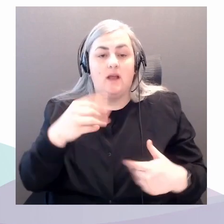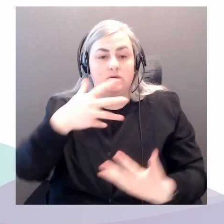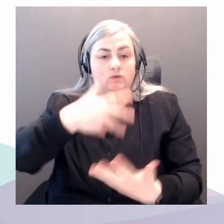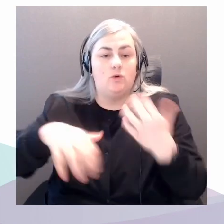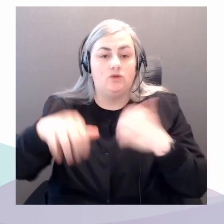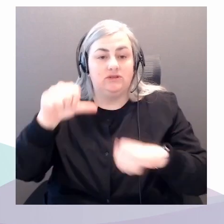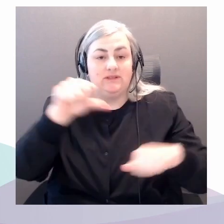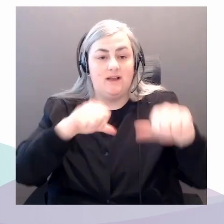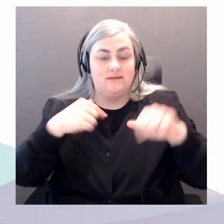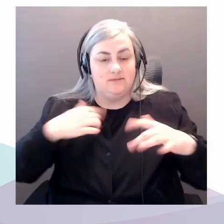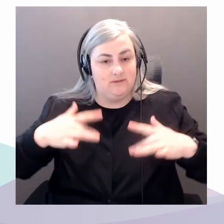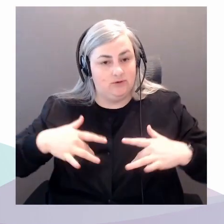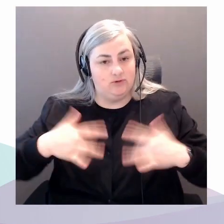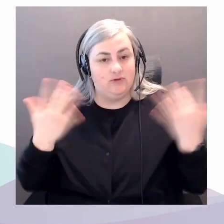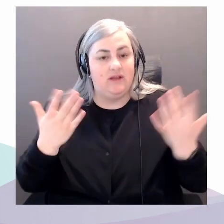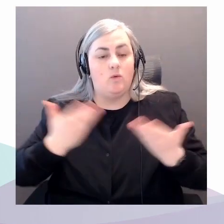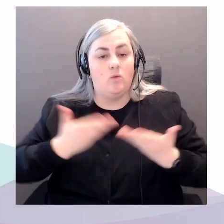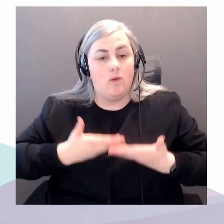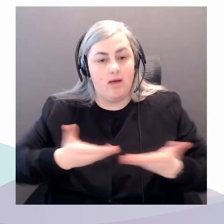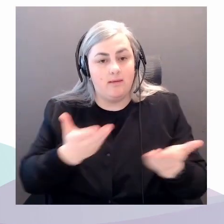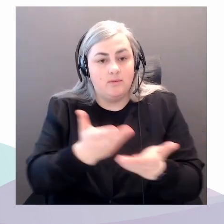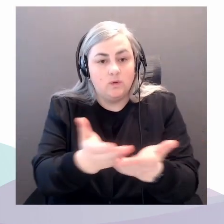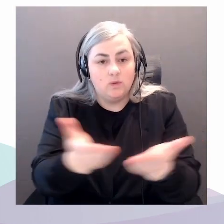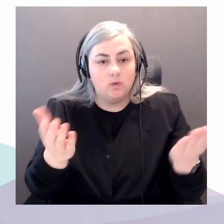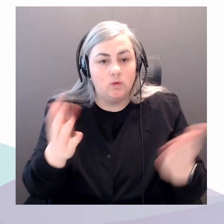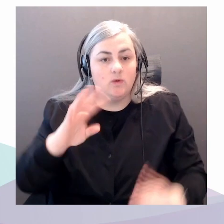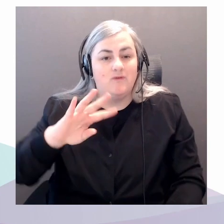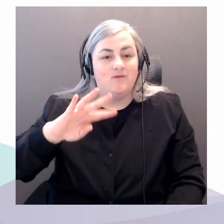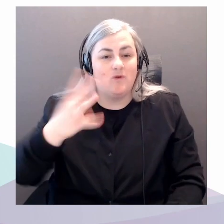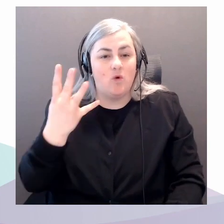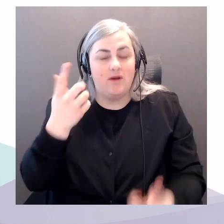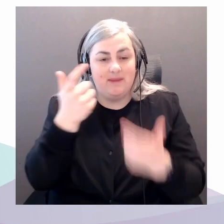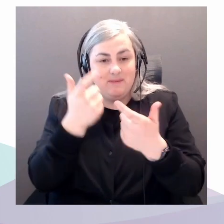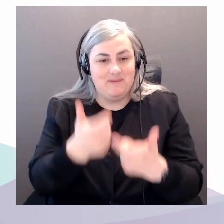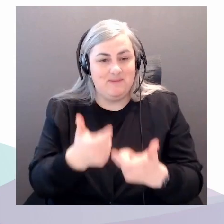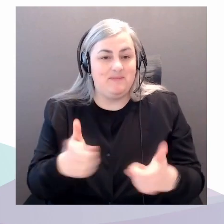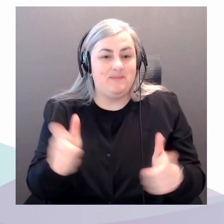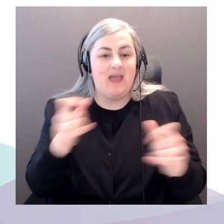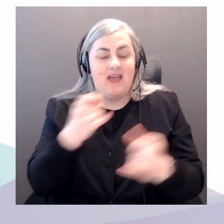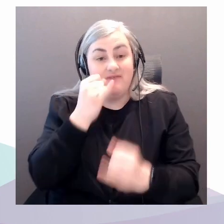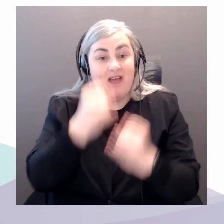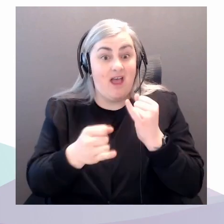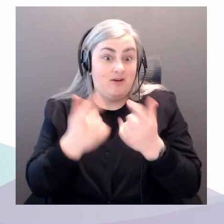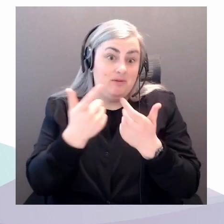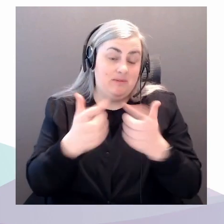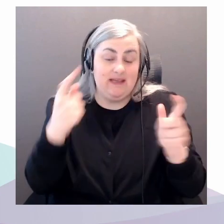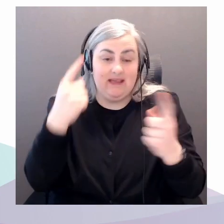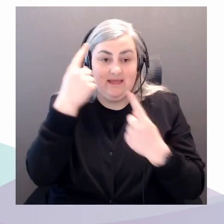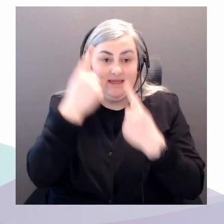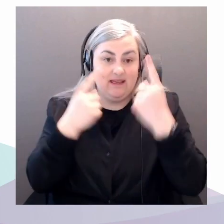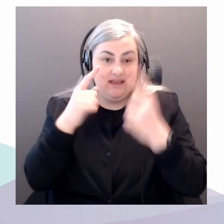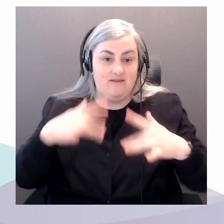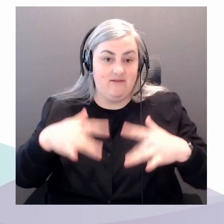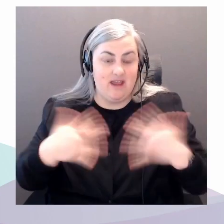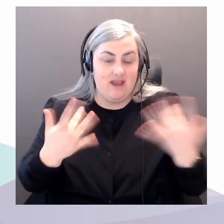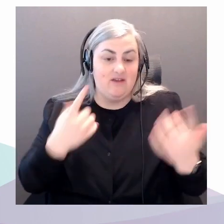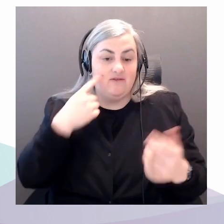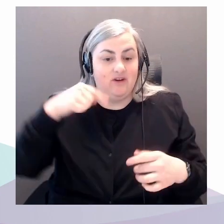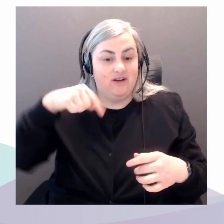and final Big Thinking event at this 91st Congress of the Humanities and Social Sciences.